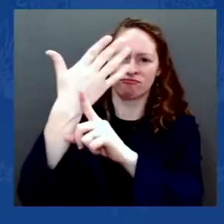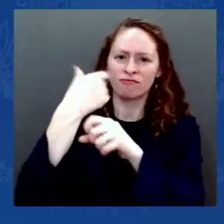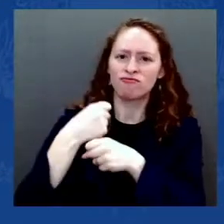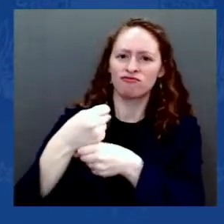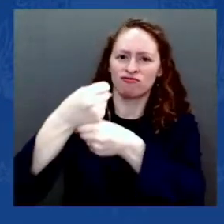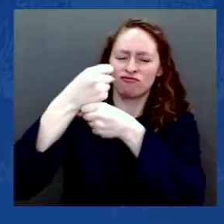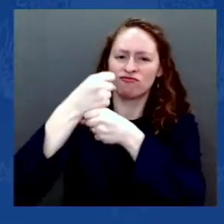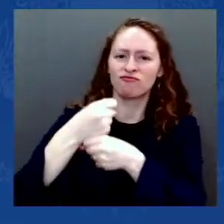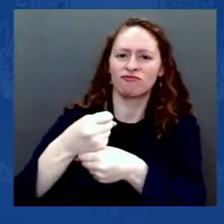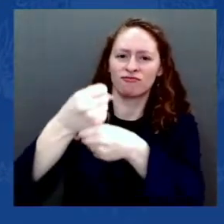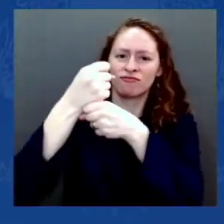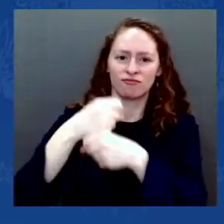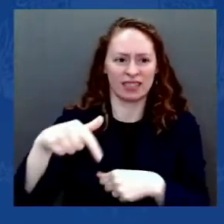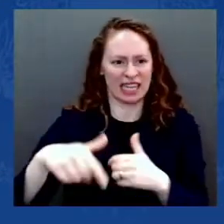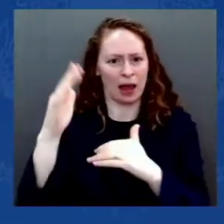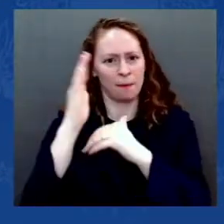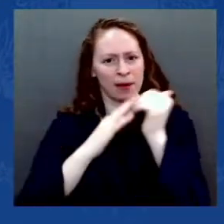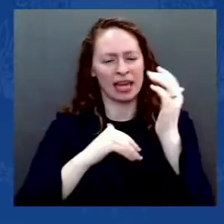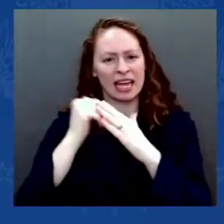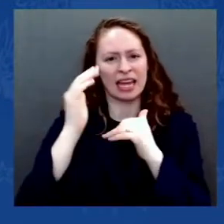never, ever happened.